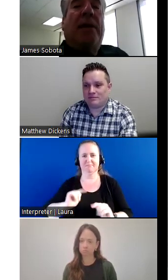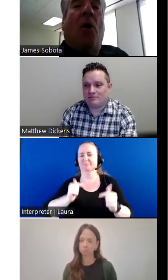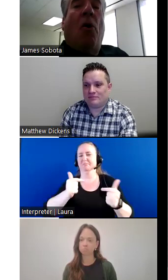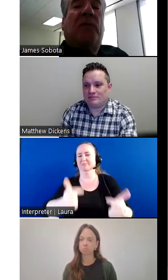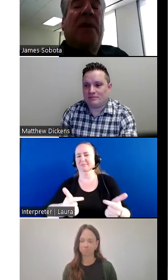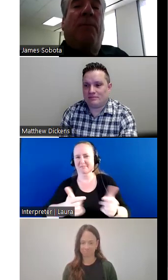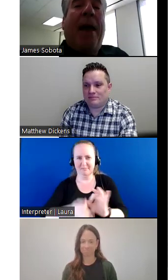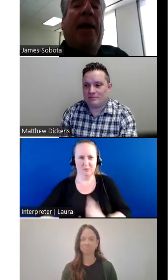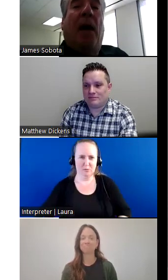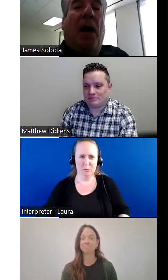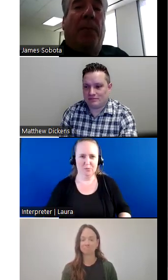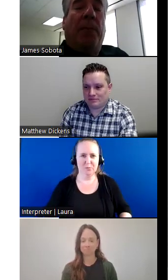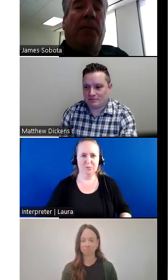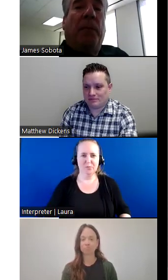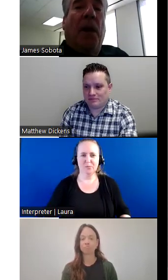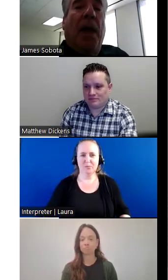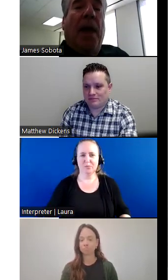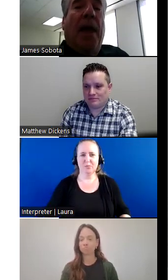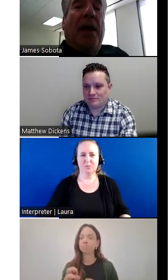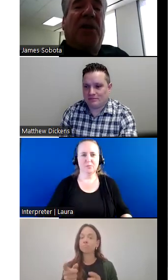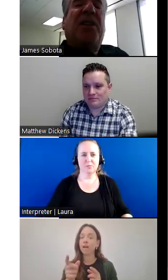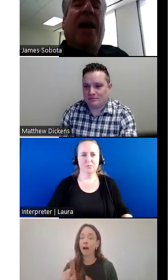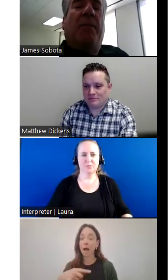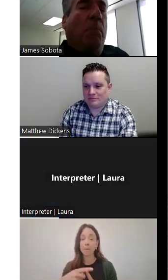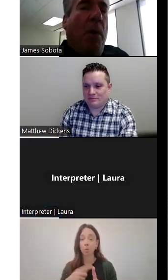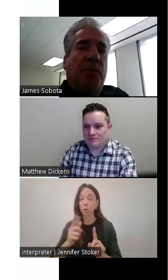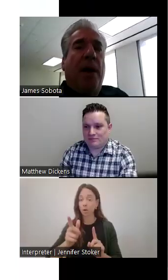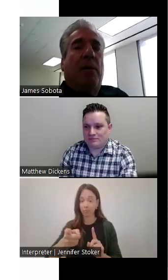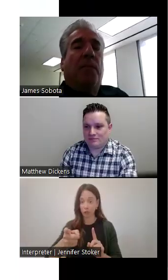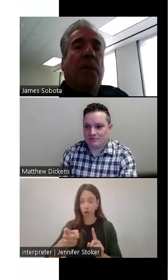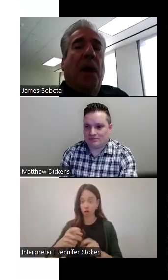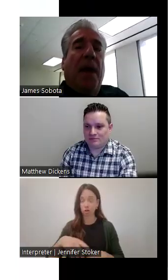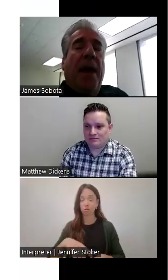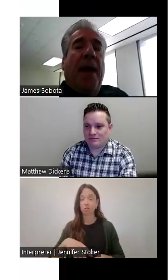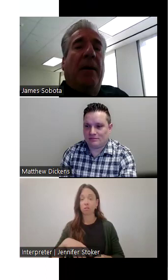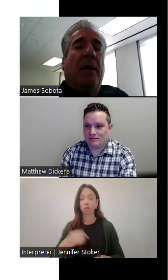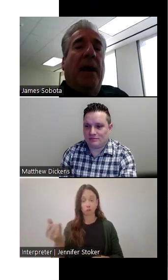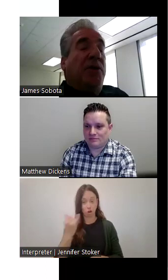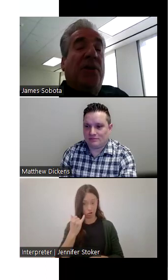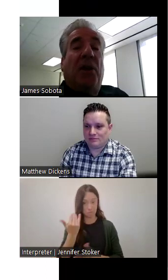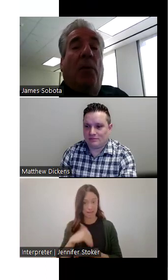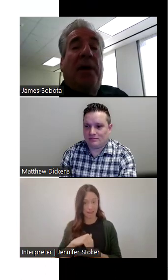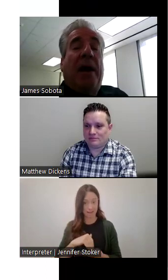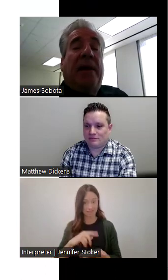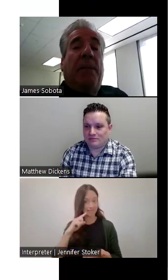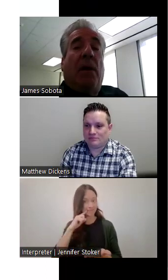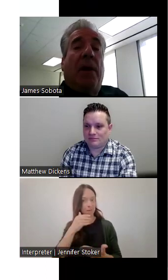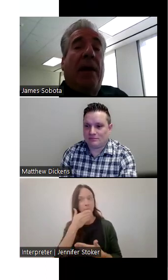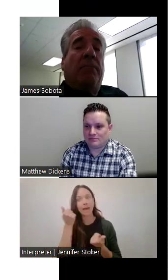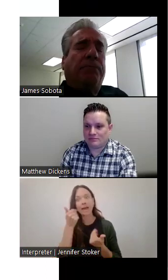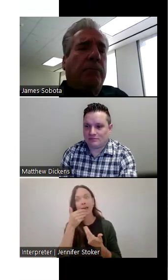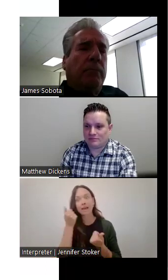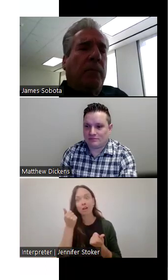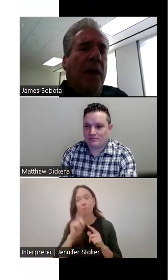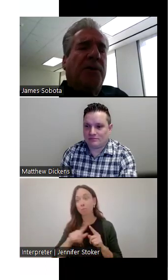she calls me back up and she sounded much better. And, and she still would not give me